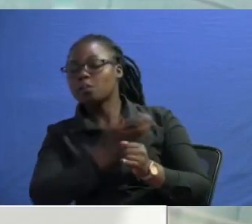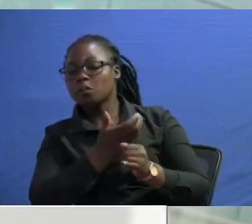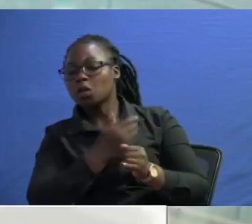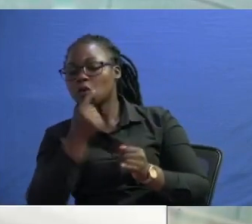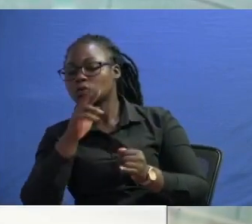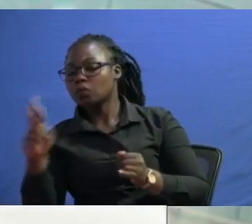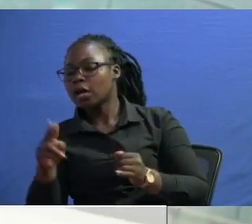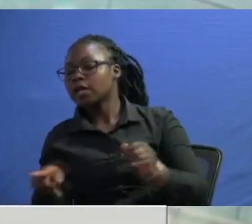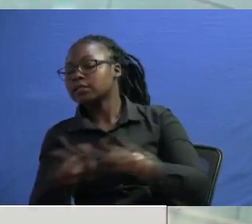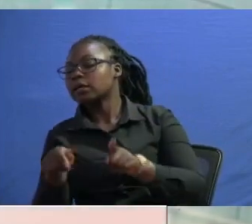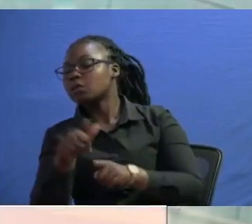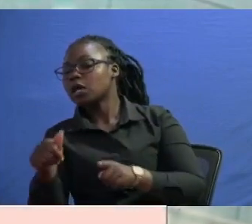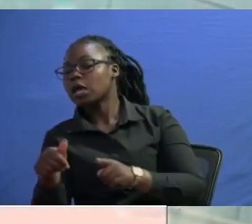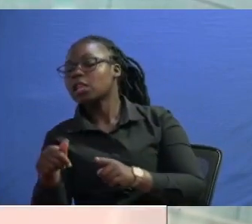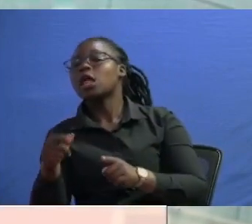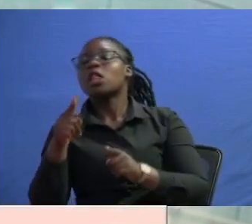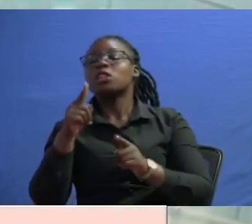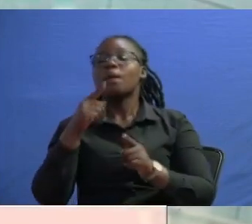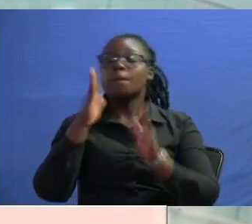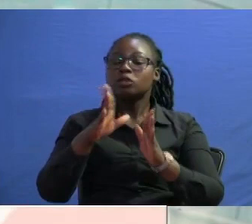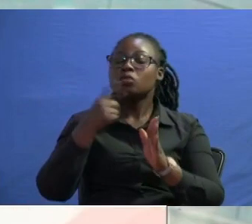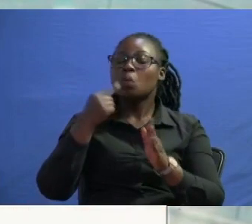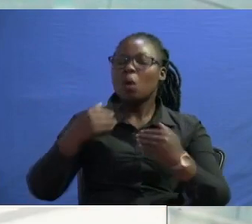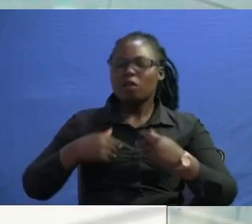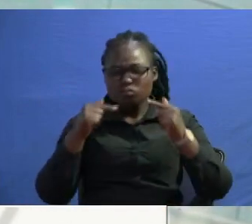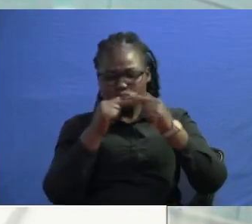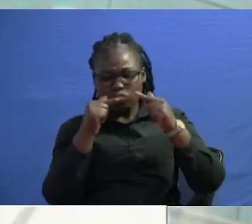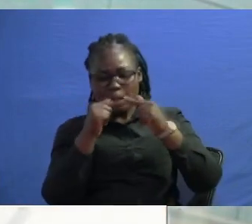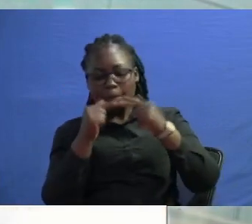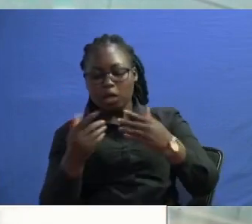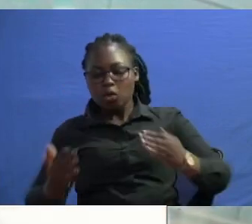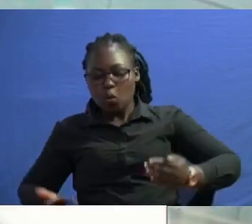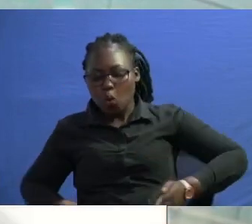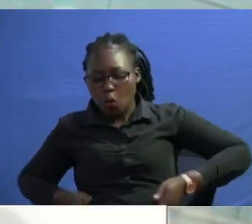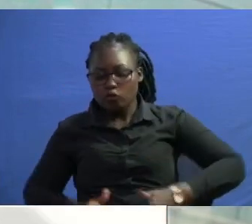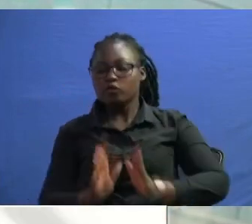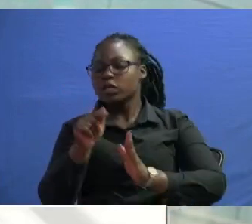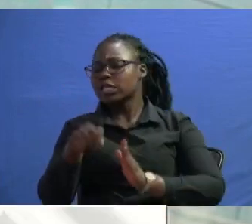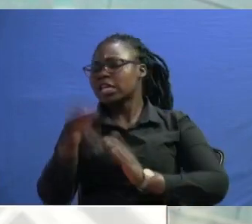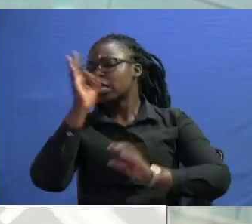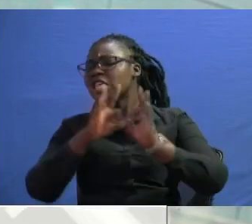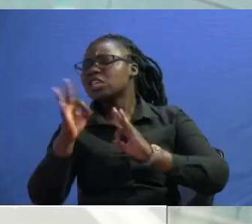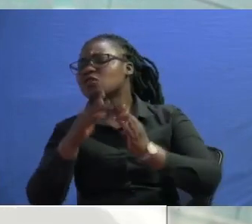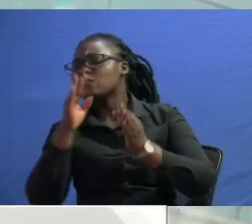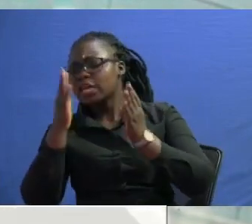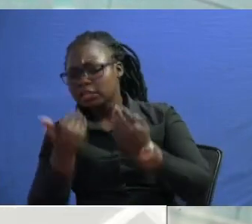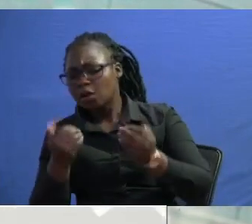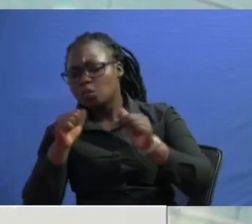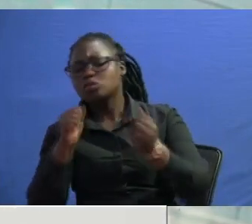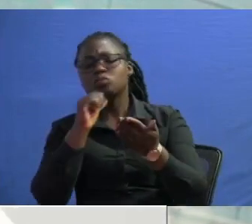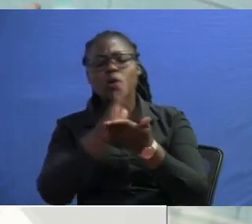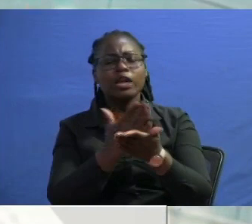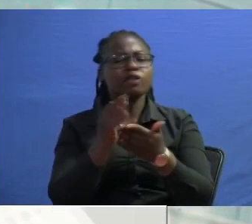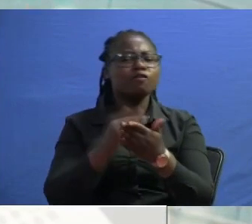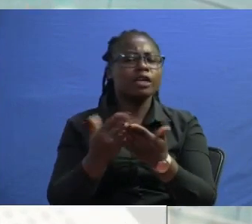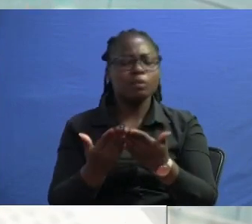belonged to her the one who had the pain of giving birth to this one said if the child has to be divided into pieces that will